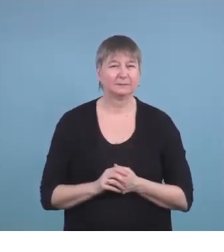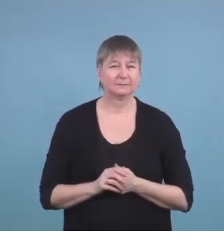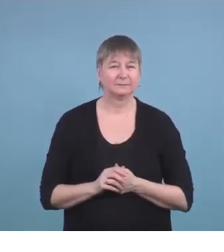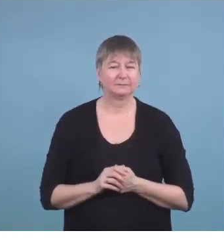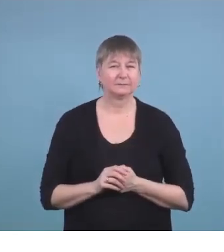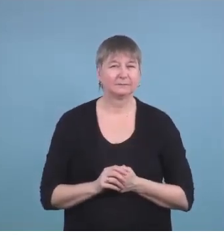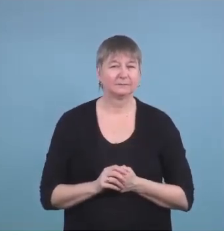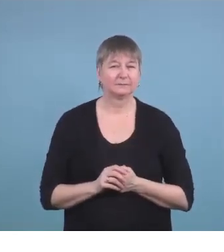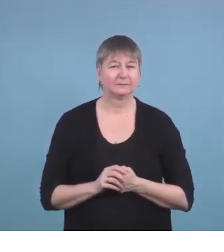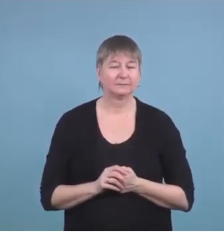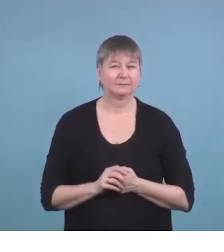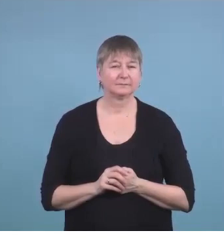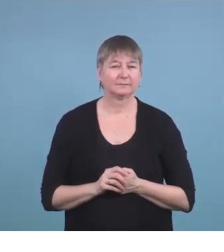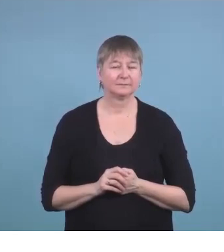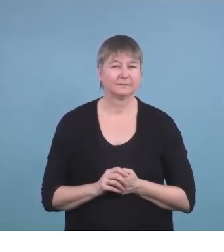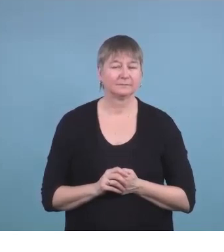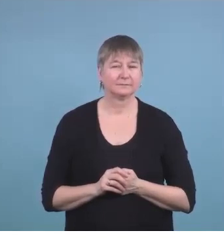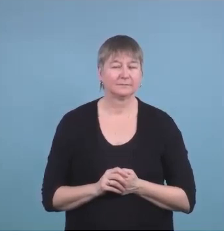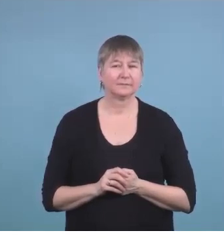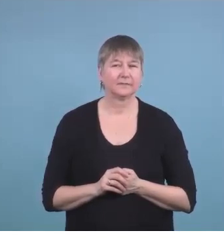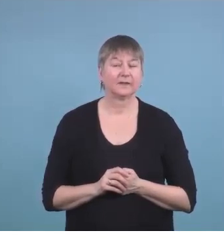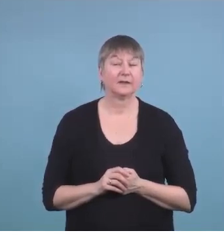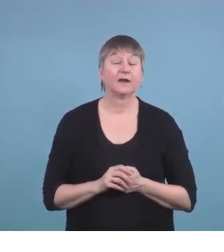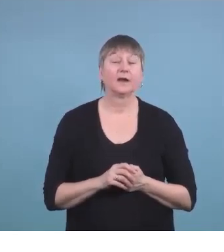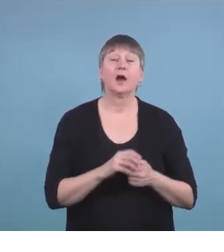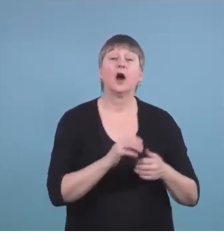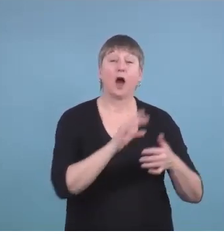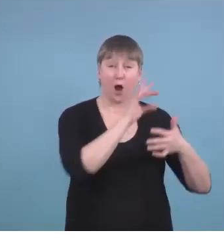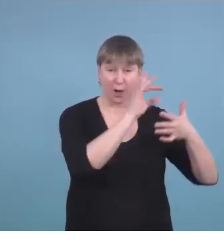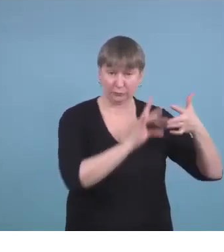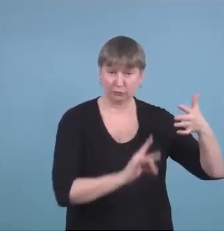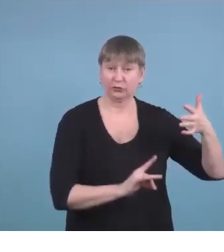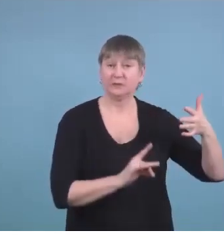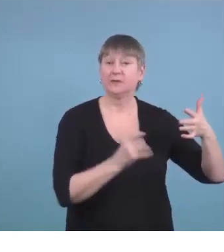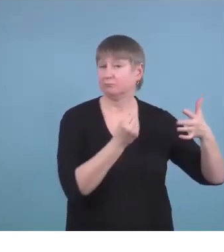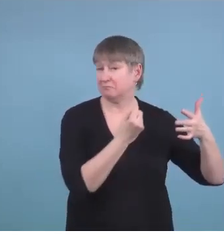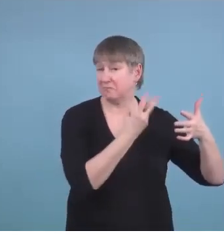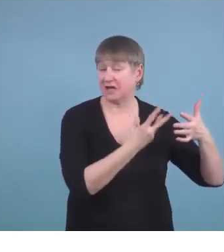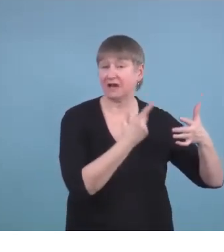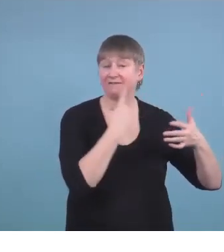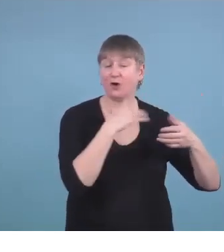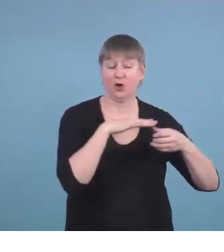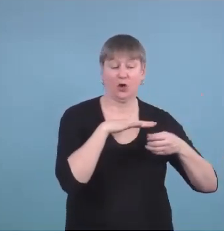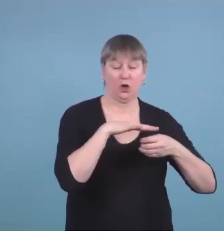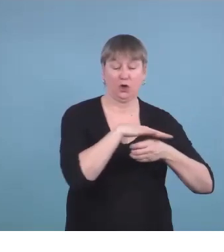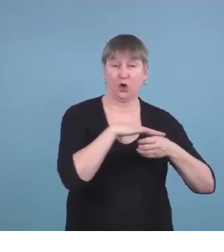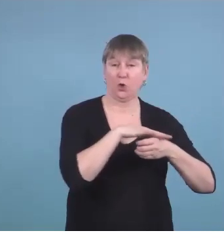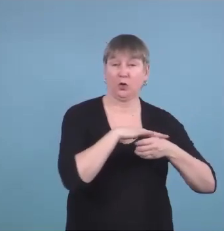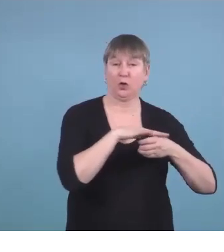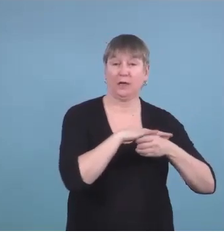There are a lot of options, though, within the locally developed courses